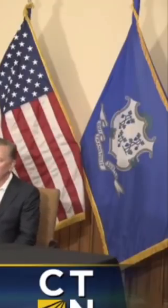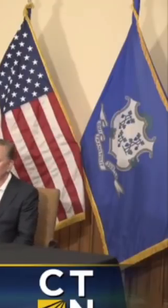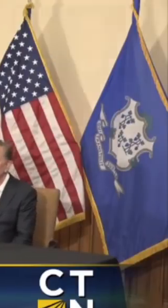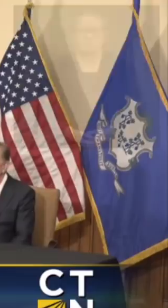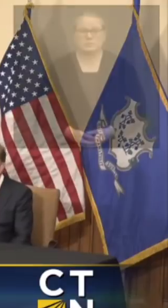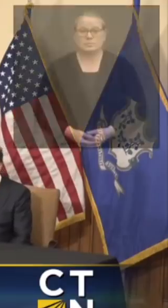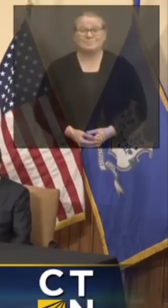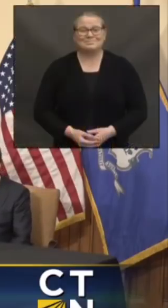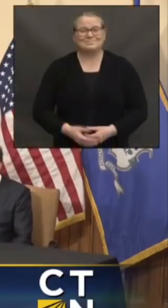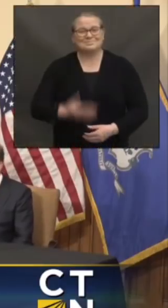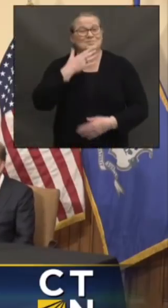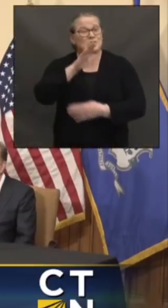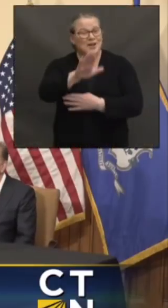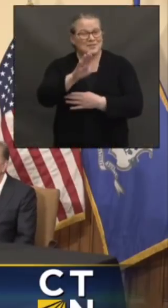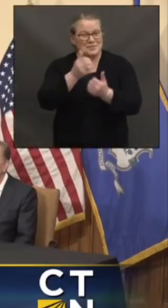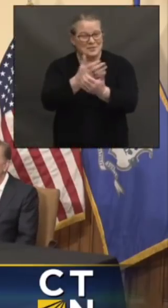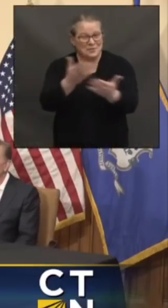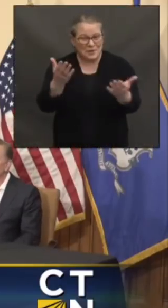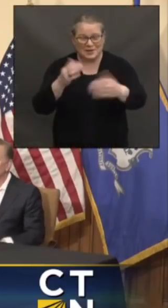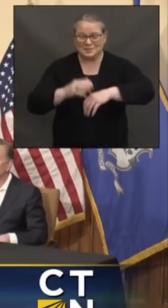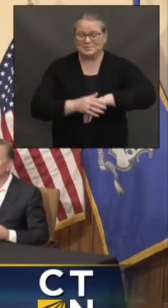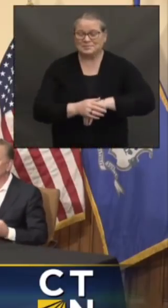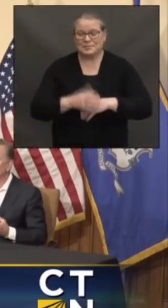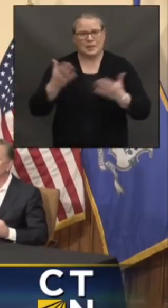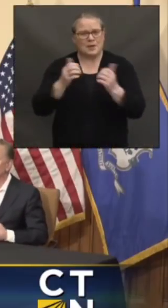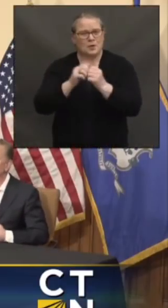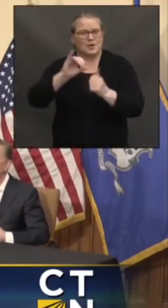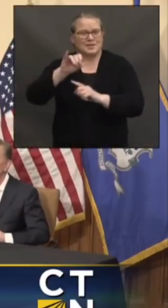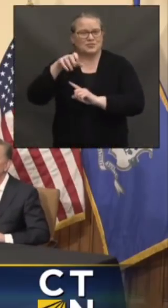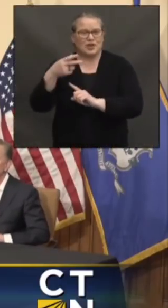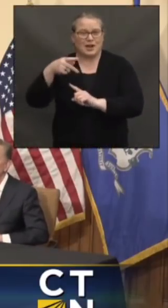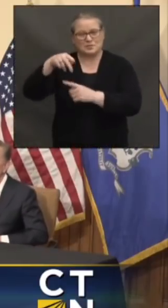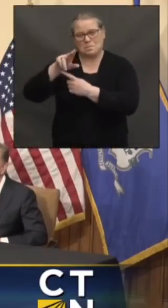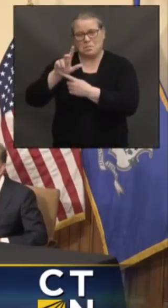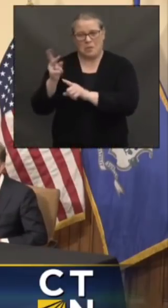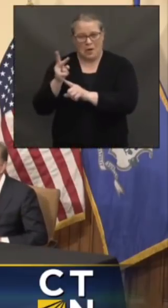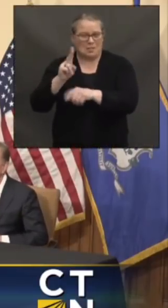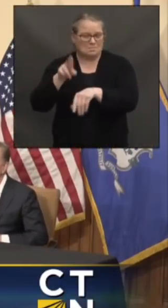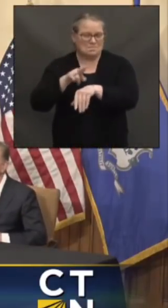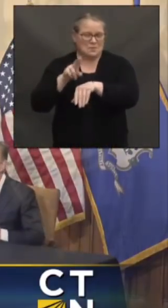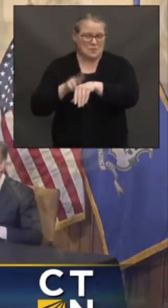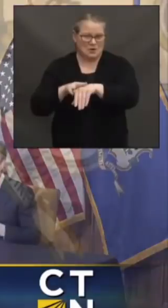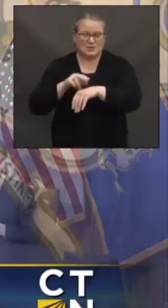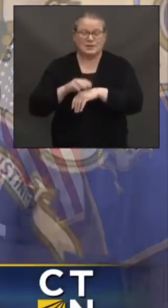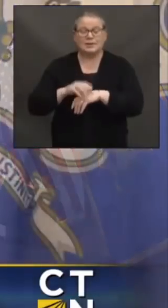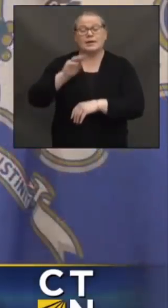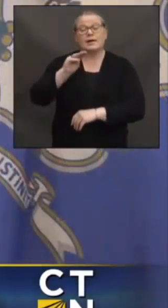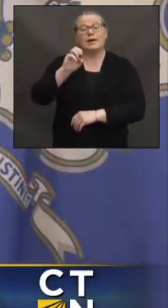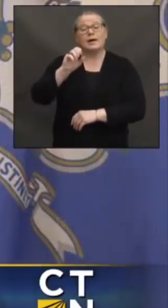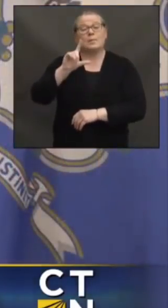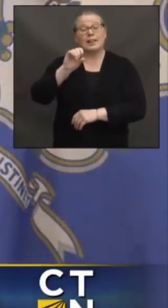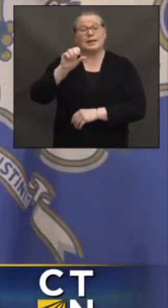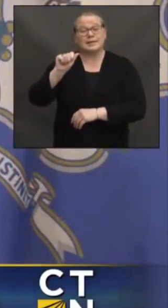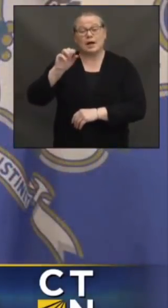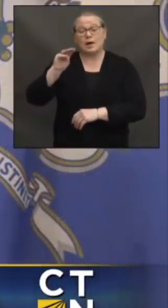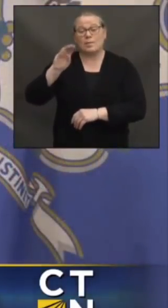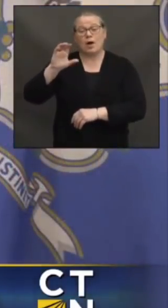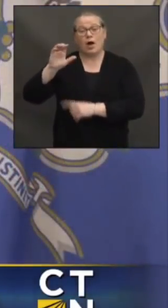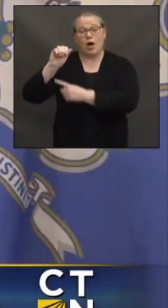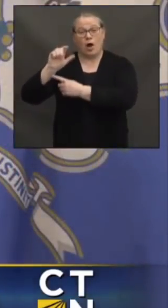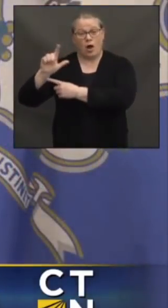All right, good afternoon, everybody, here with Josh and Paul, of course, and Melissa McCall and Chris Murphy.